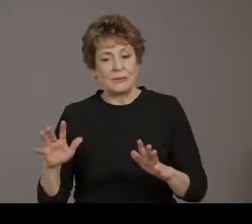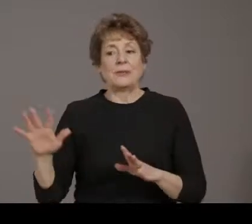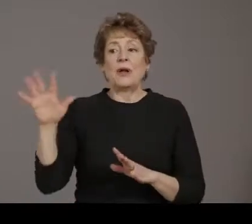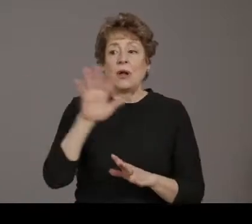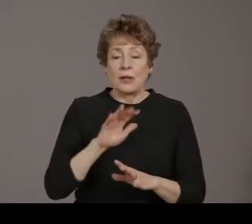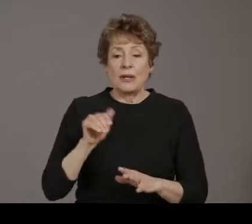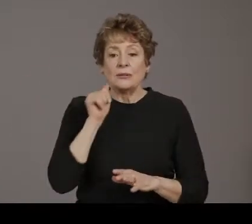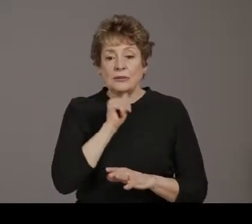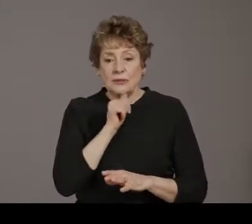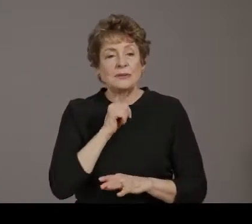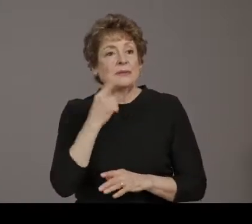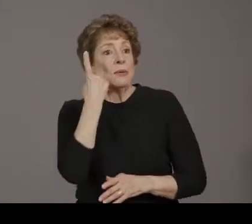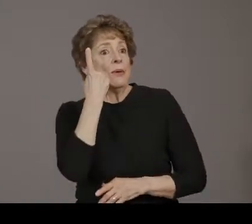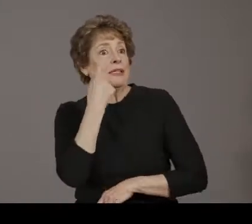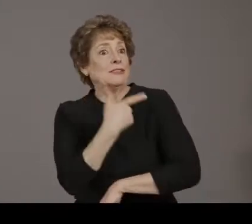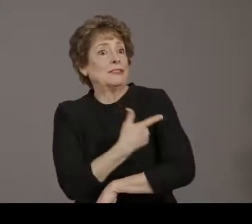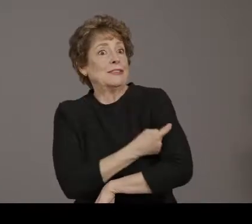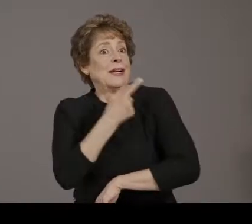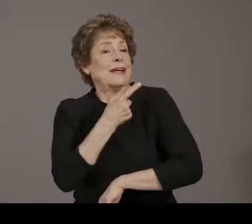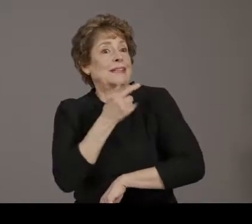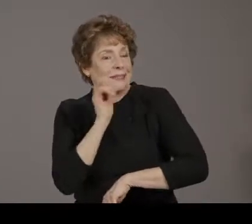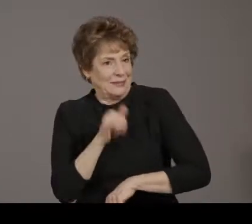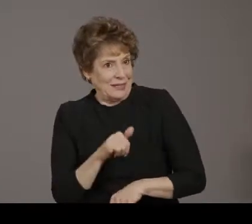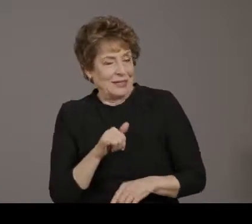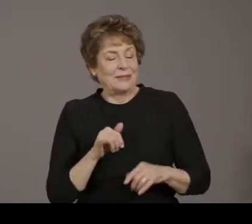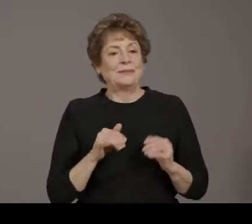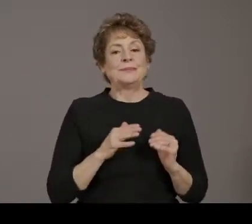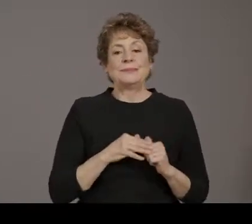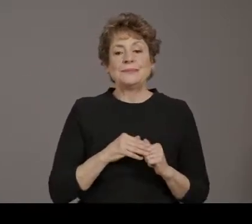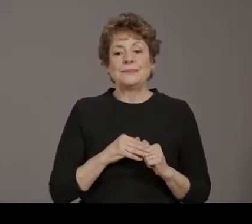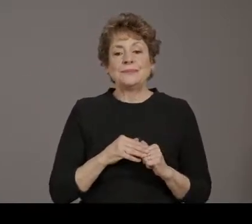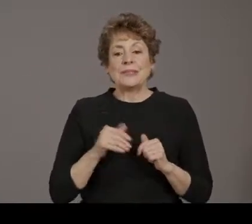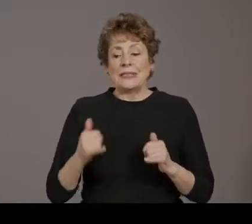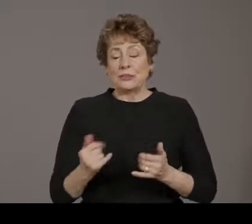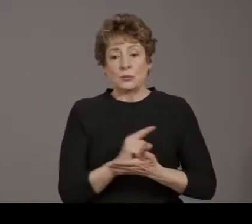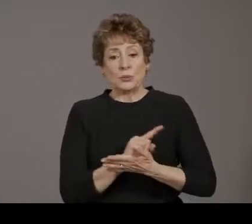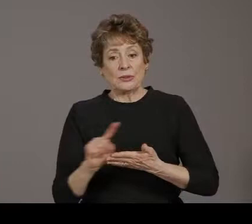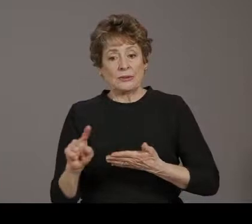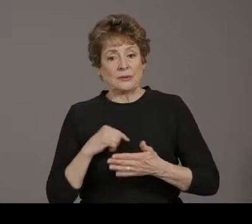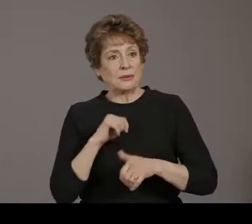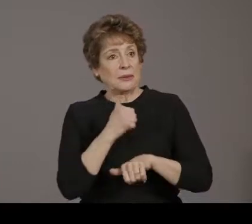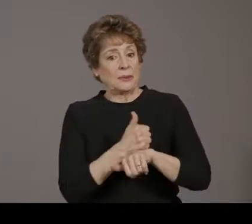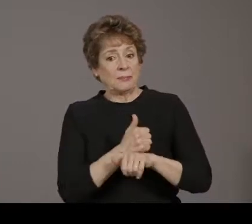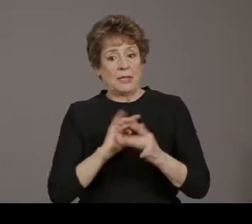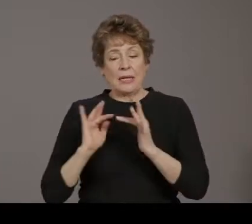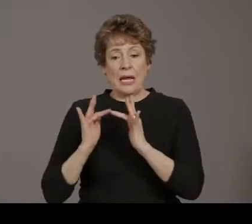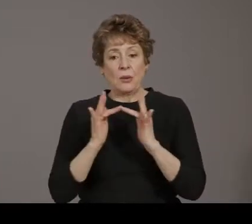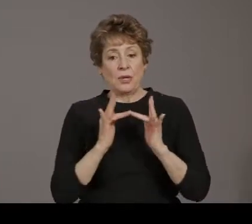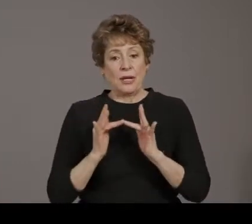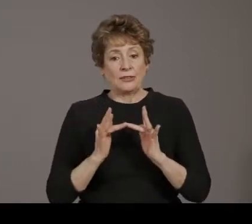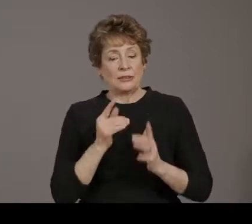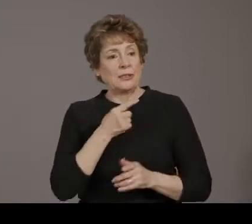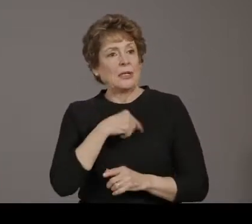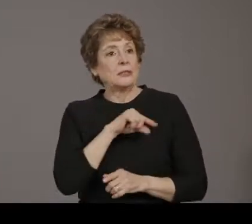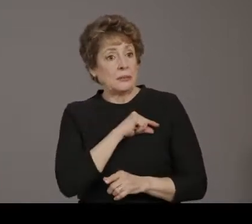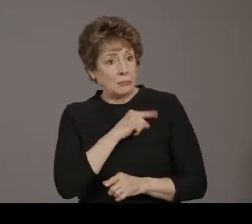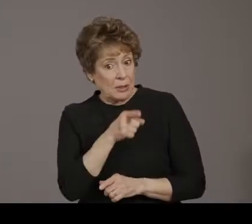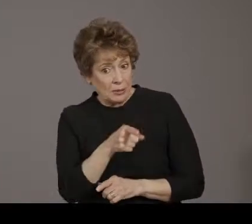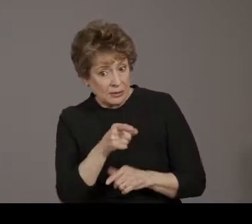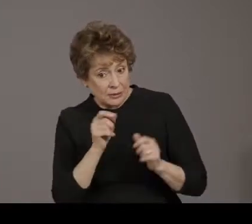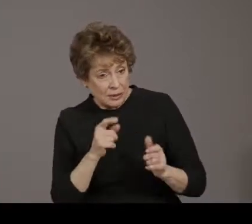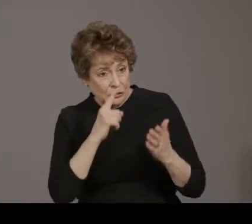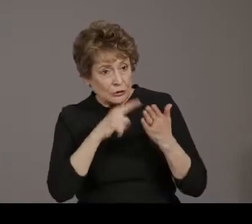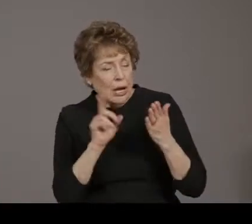This week, we launched our eligibility checker. This will continue to have improvements and upgrades added.